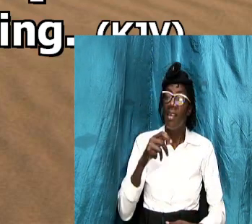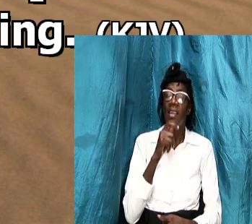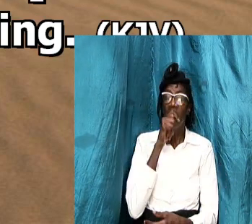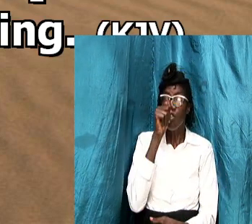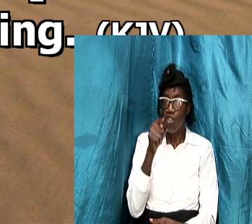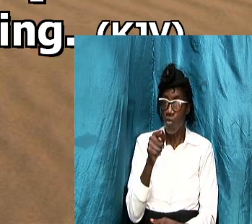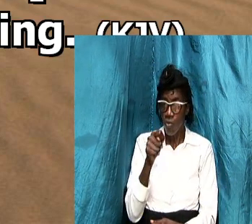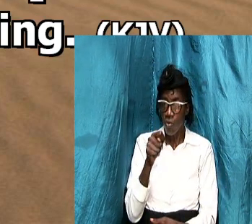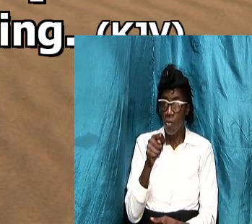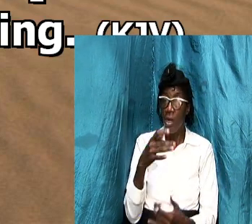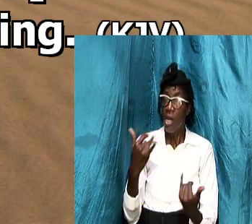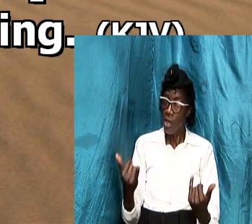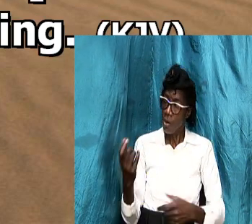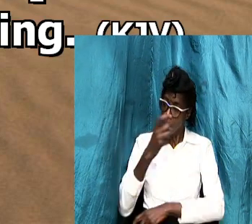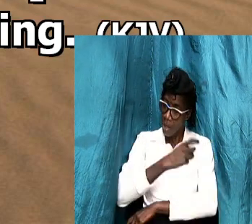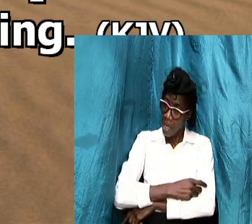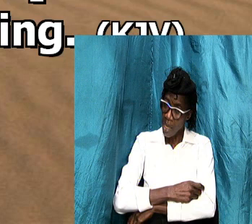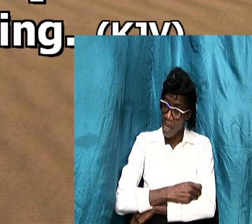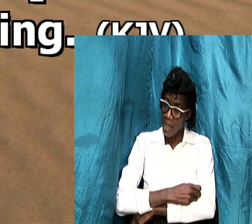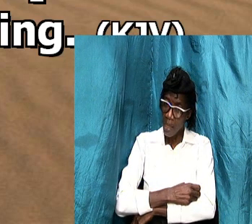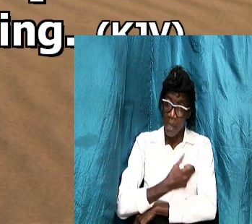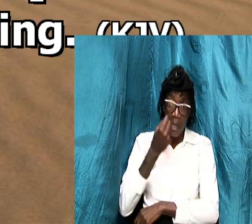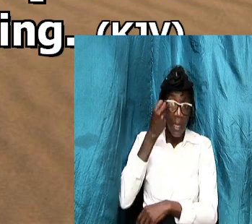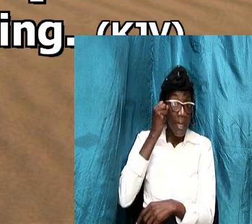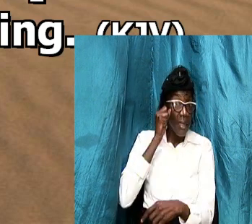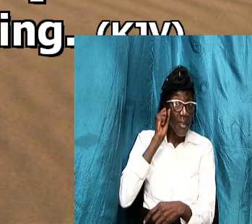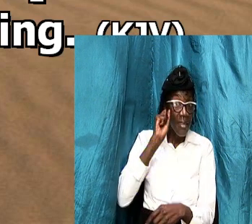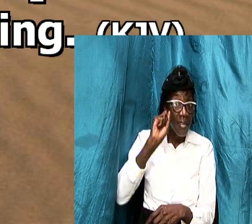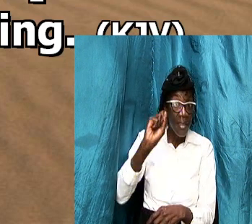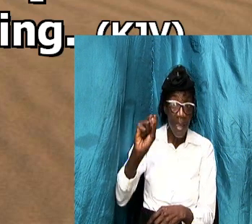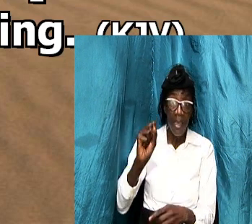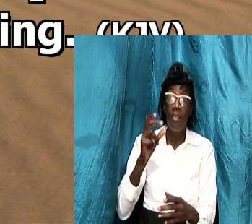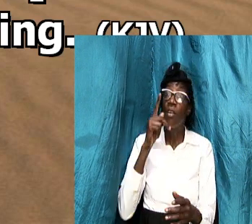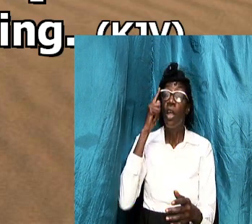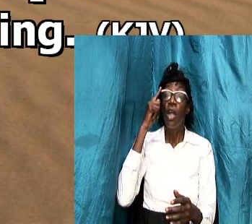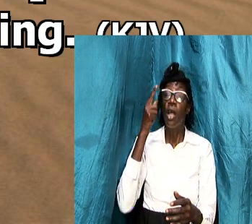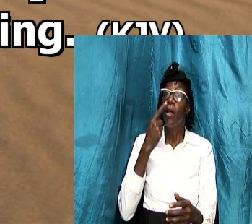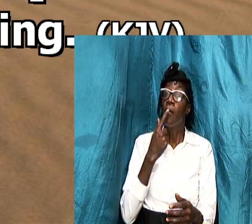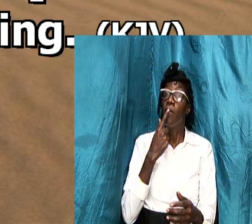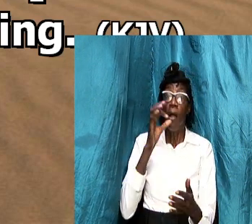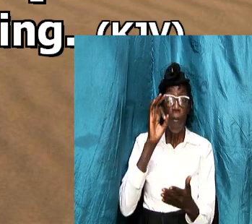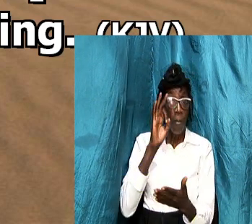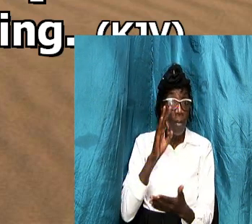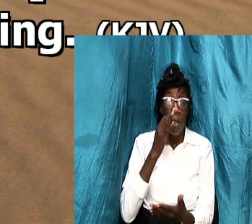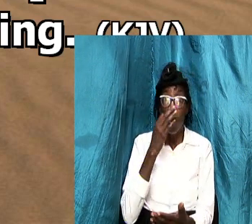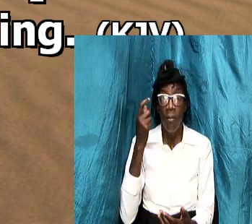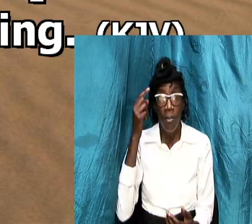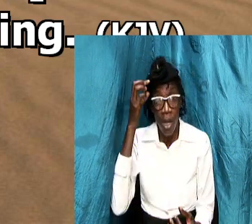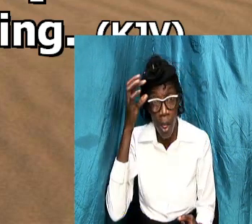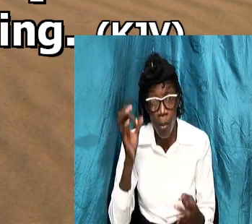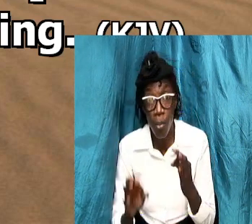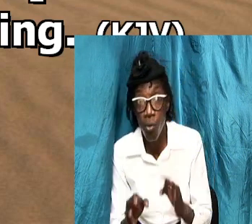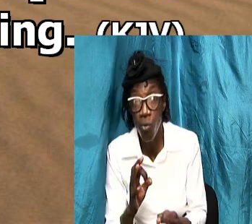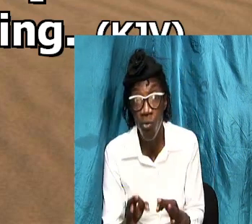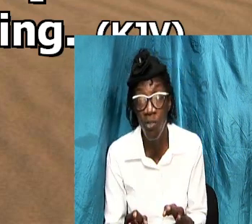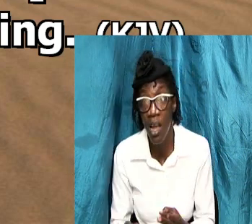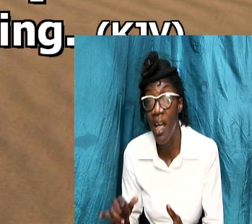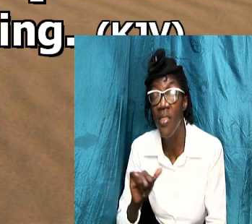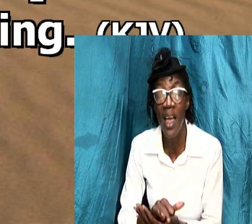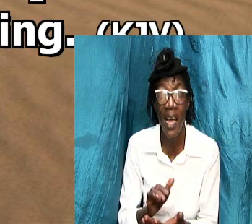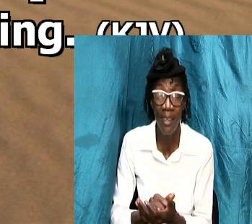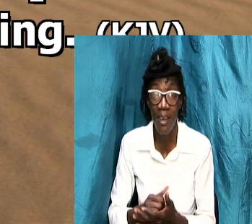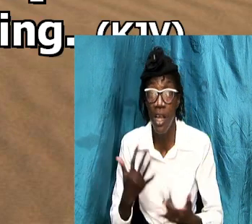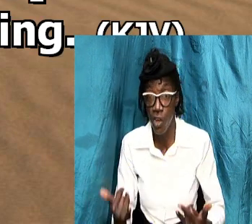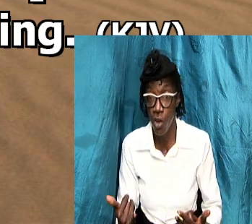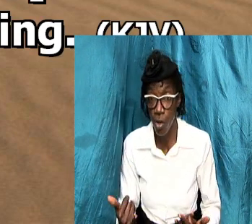even today science have proven and shown that physically women are weaker than men and so as the weaker